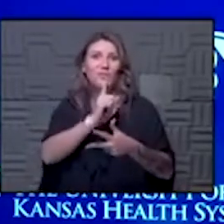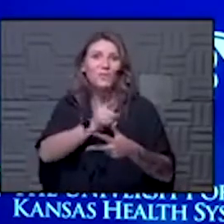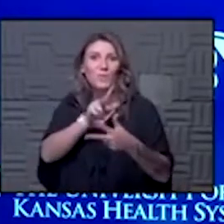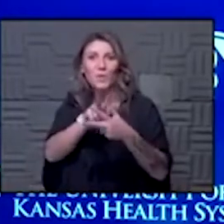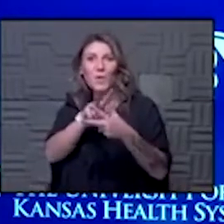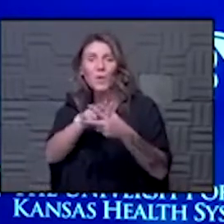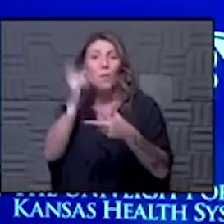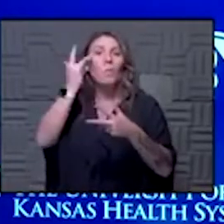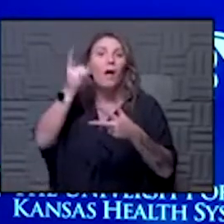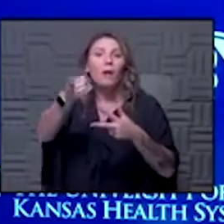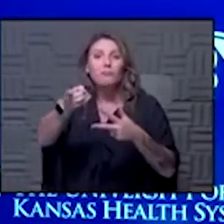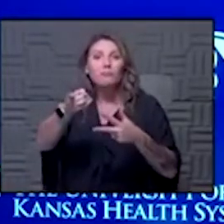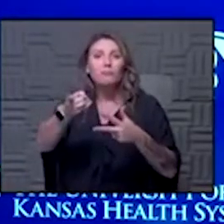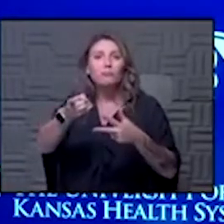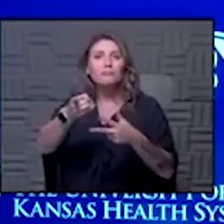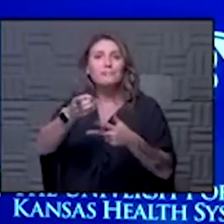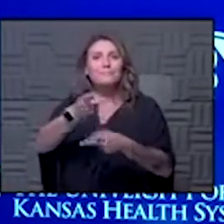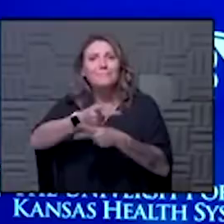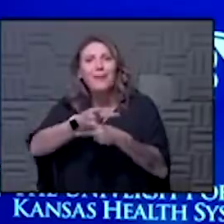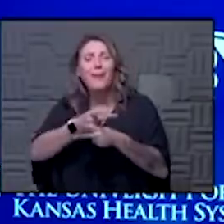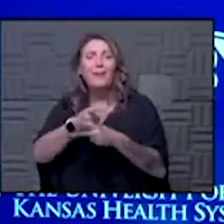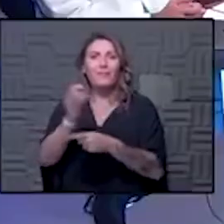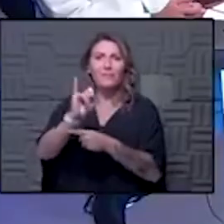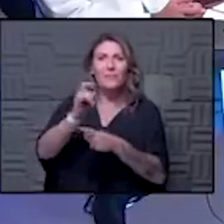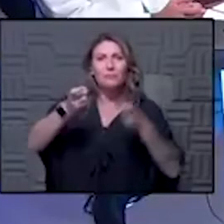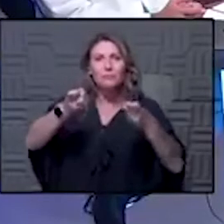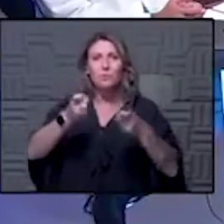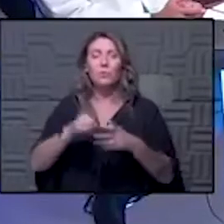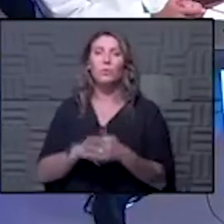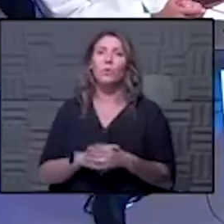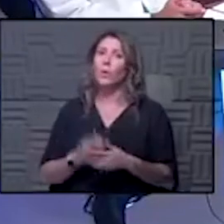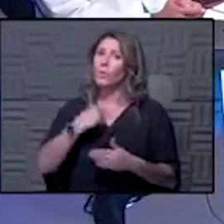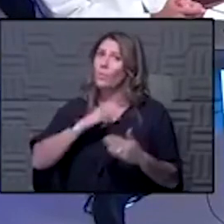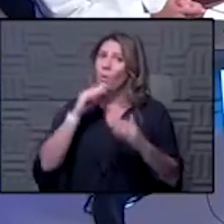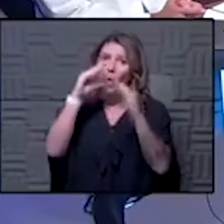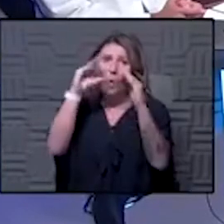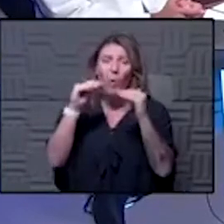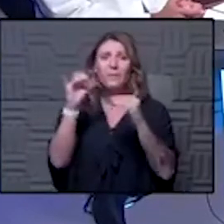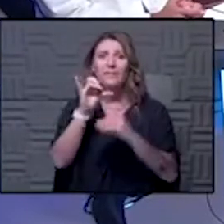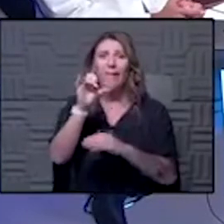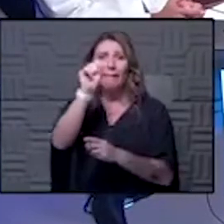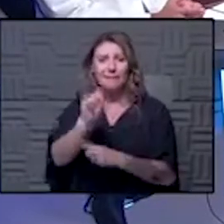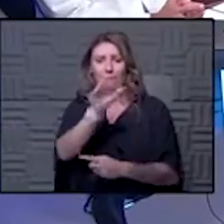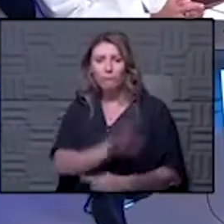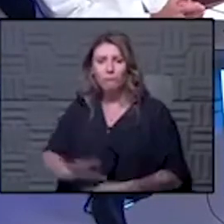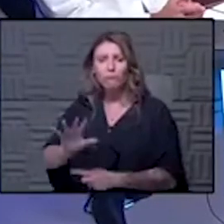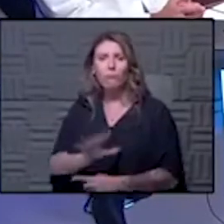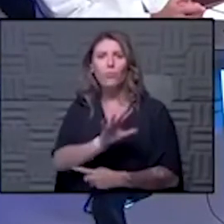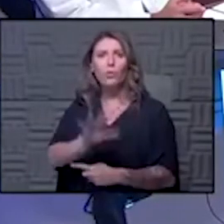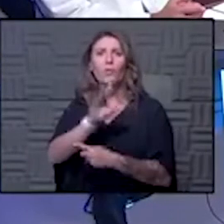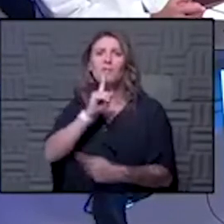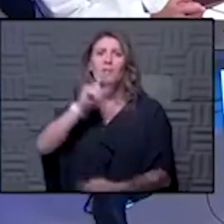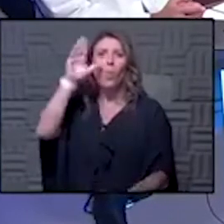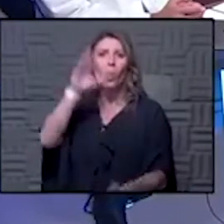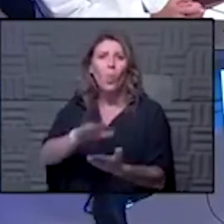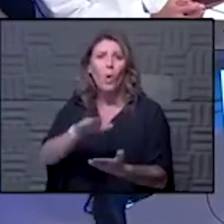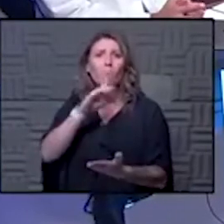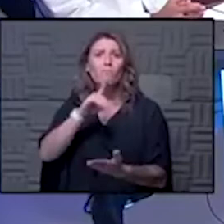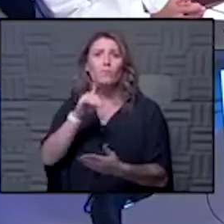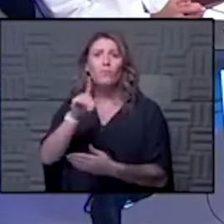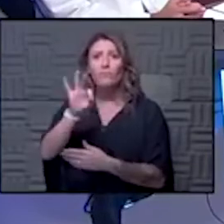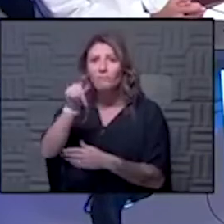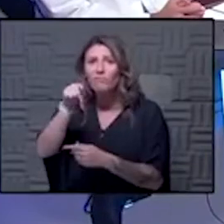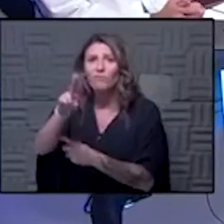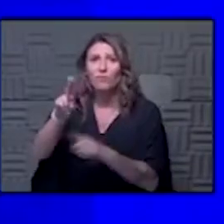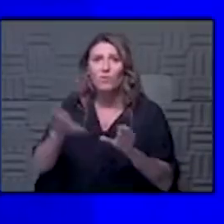taking good infection control precautions and I think we're really hoping it's going to be like the southern hemisphere where they saw an extremely low amount of influenza